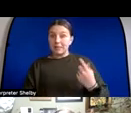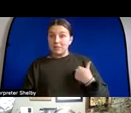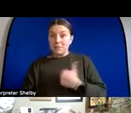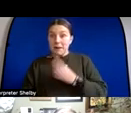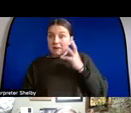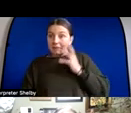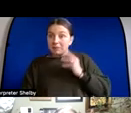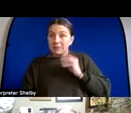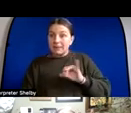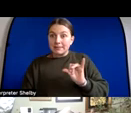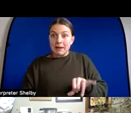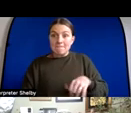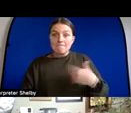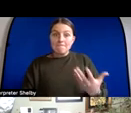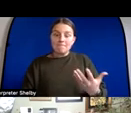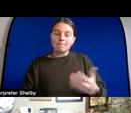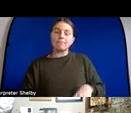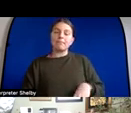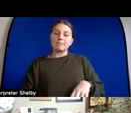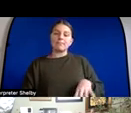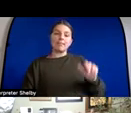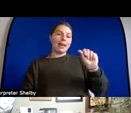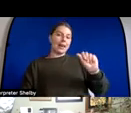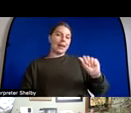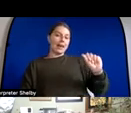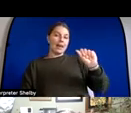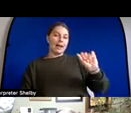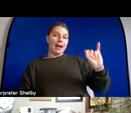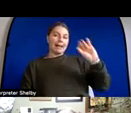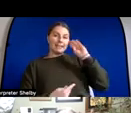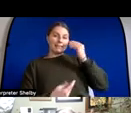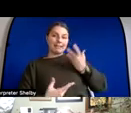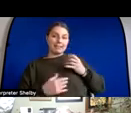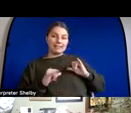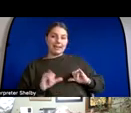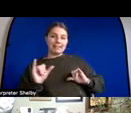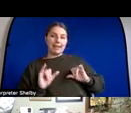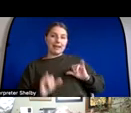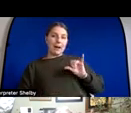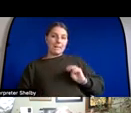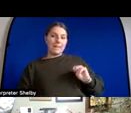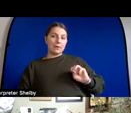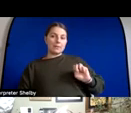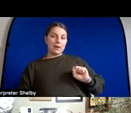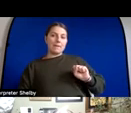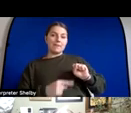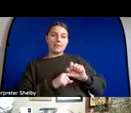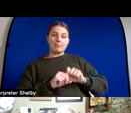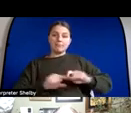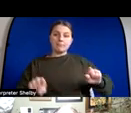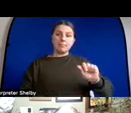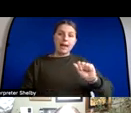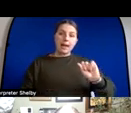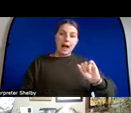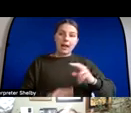yeah that's the thing that ai tells us right uh you know it's like when microsoft first released the ai called